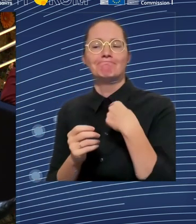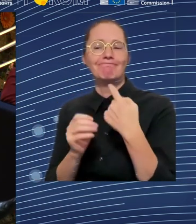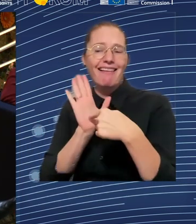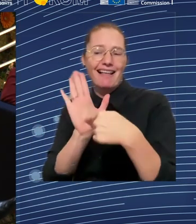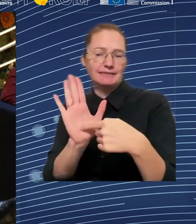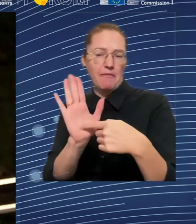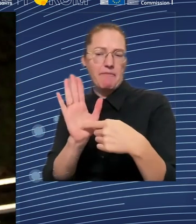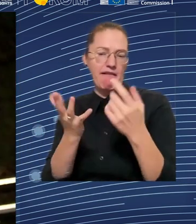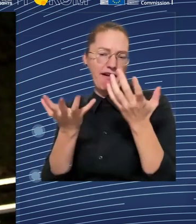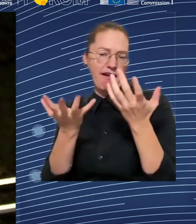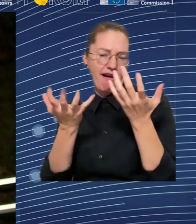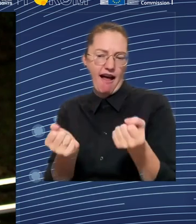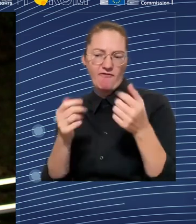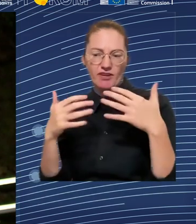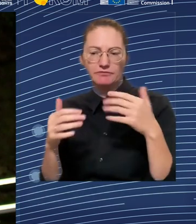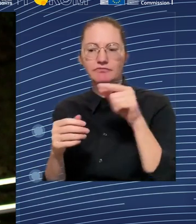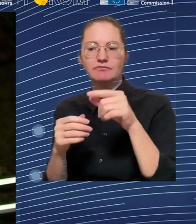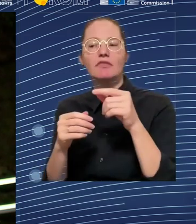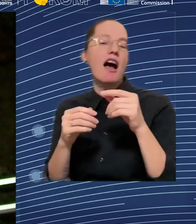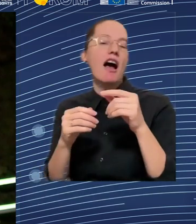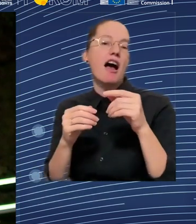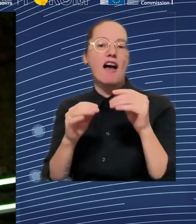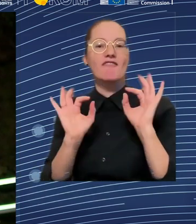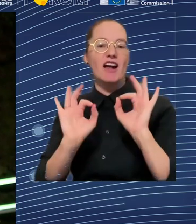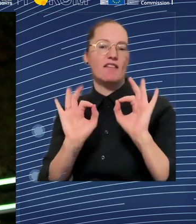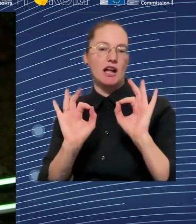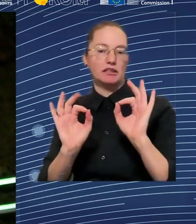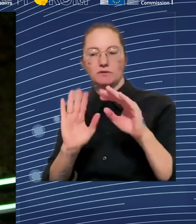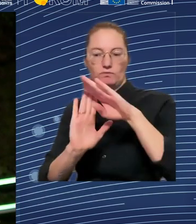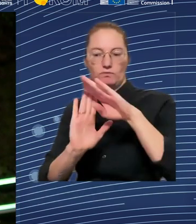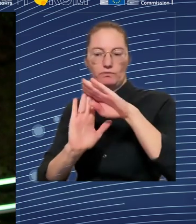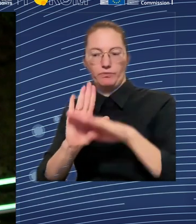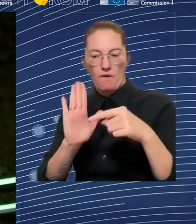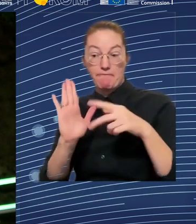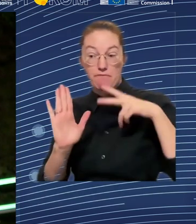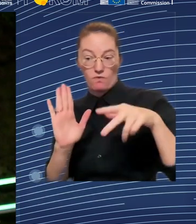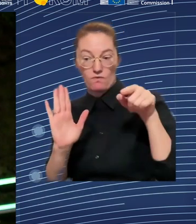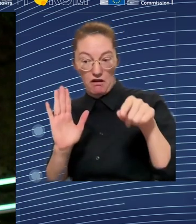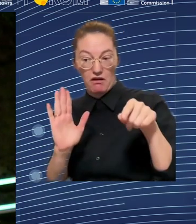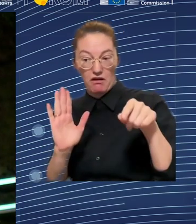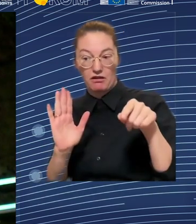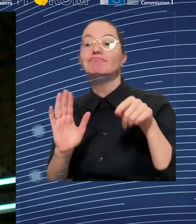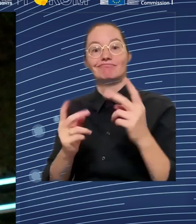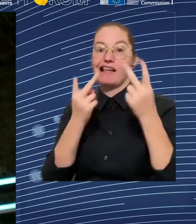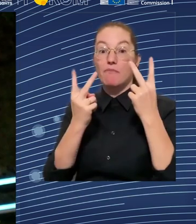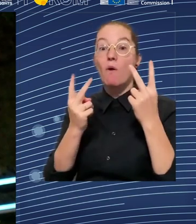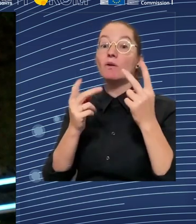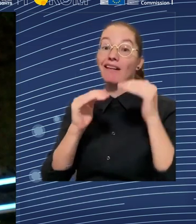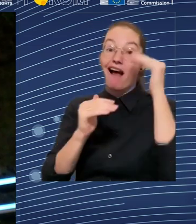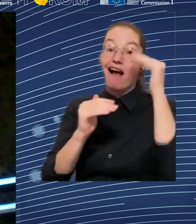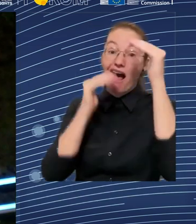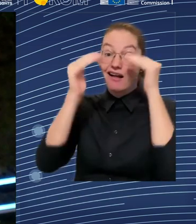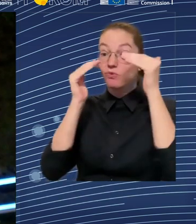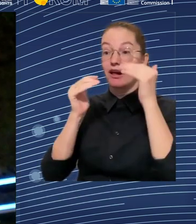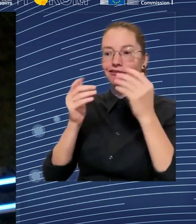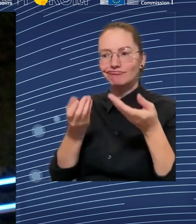important. Adult career advice has been the poor cousin of career guidance because we focus so much on younger people.